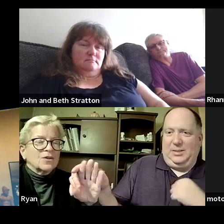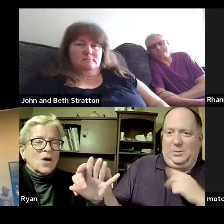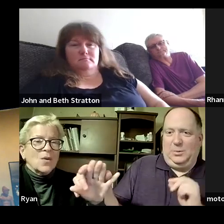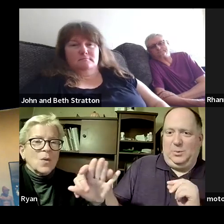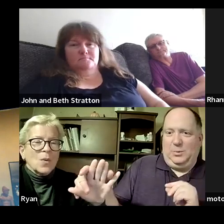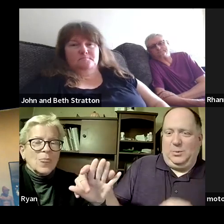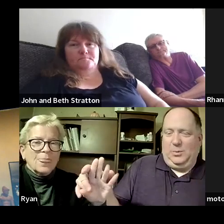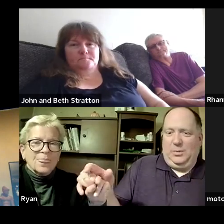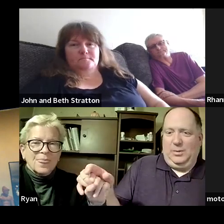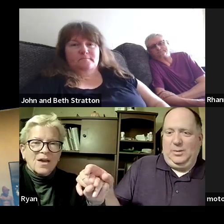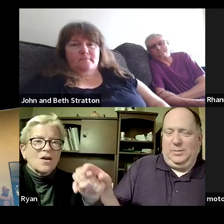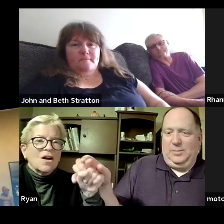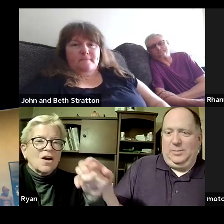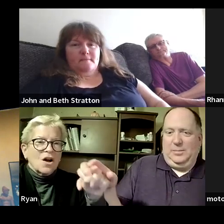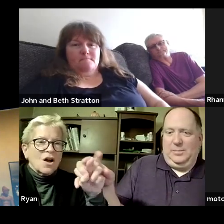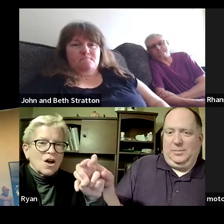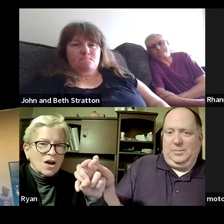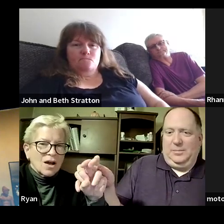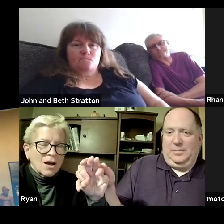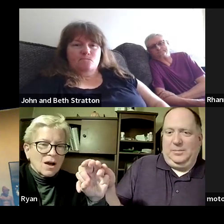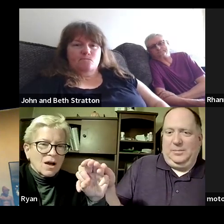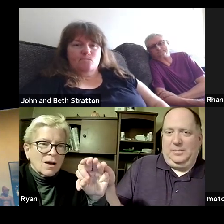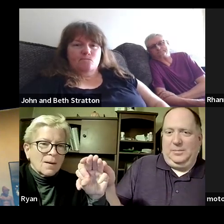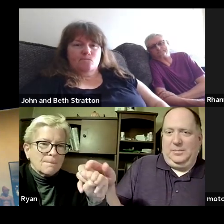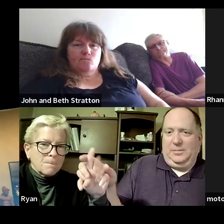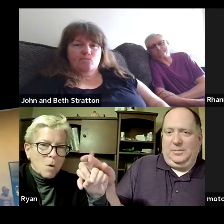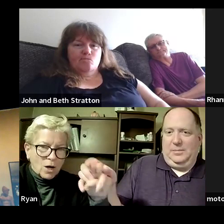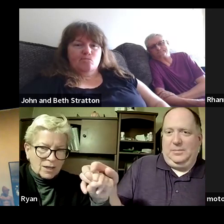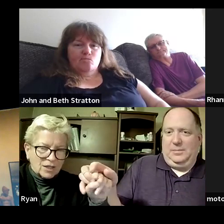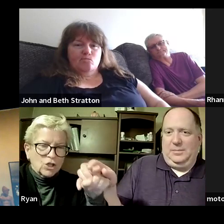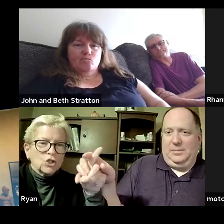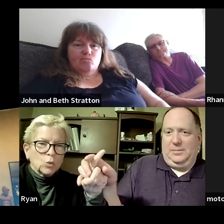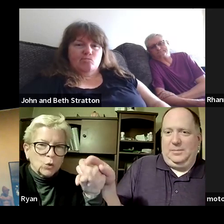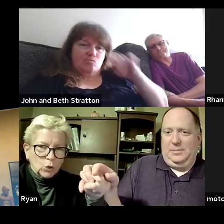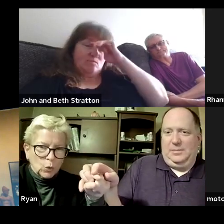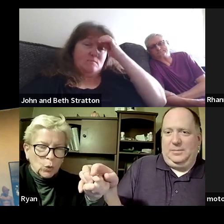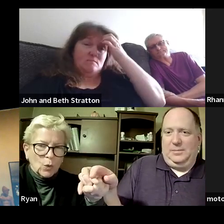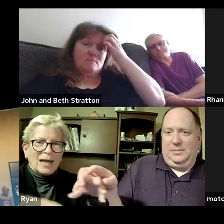bondrafe to be your legally and lofty wedded husband